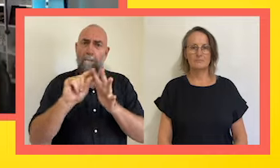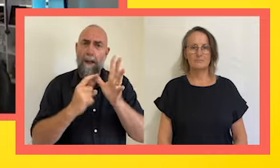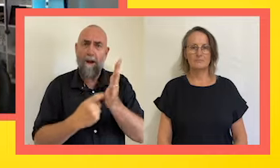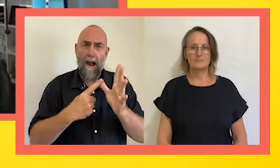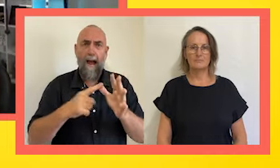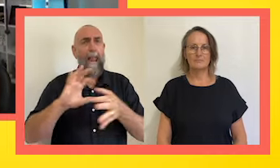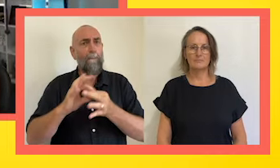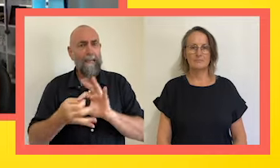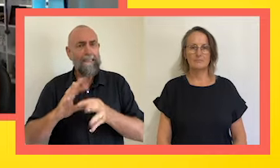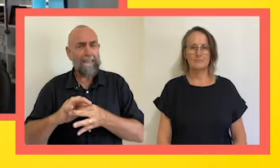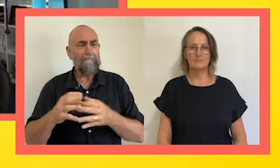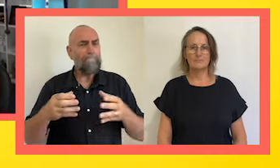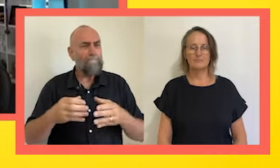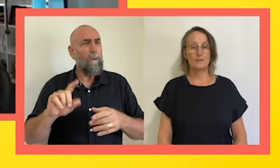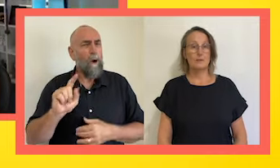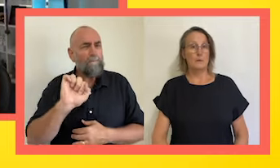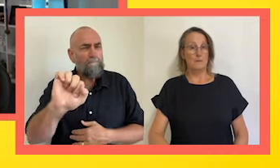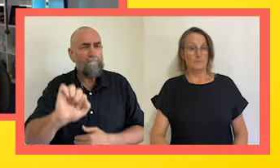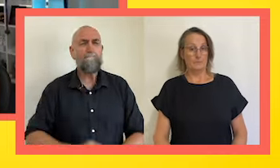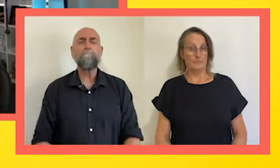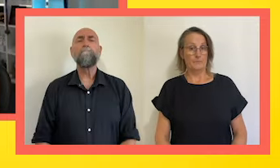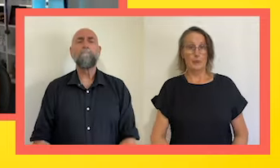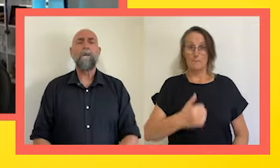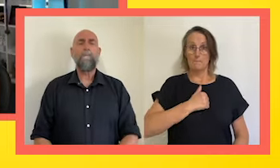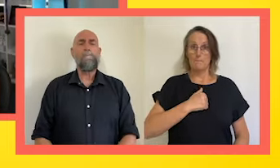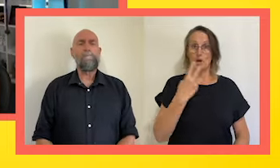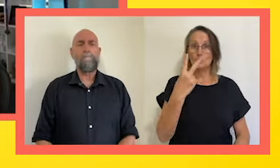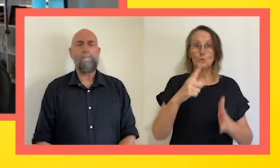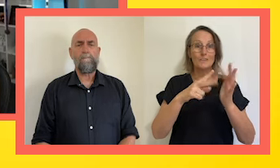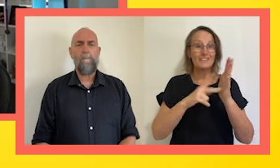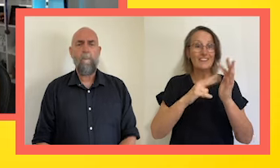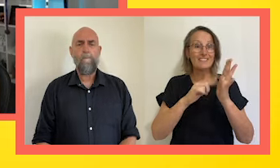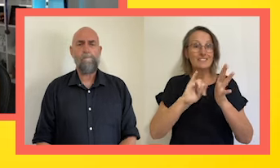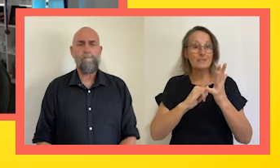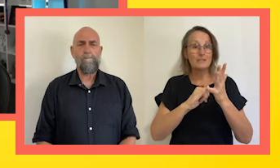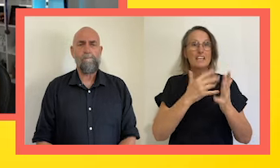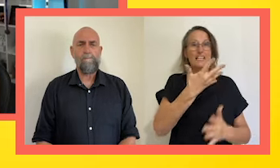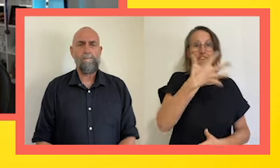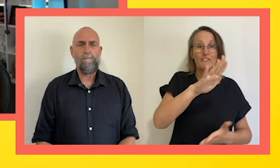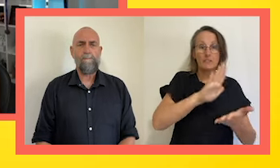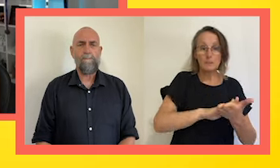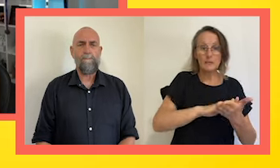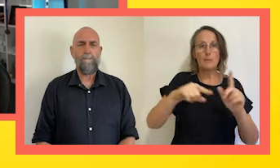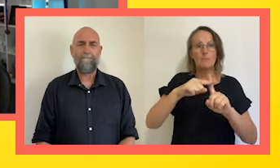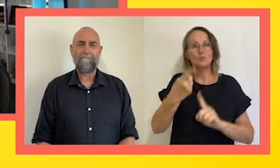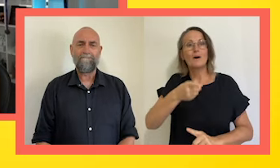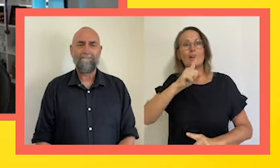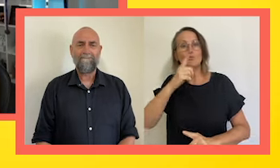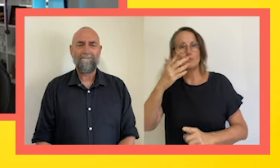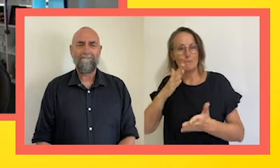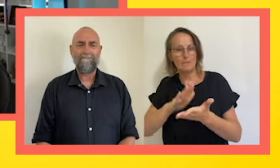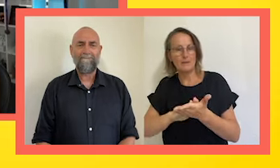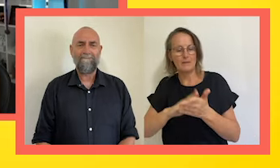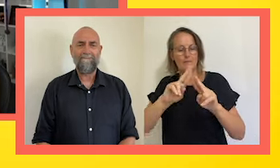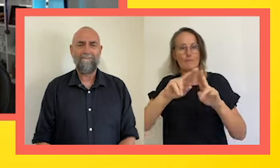So, my two main events are the 50 metres and the 100 metres freestyle. Everything is really gearing up towards that